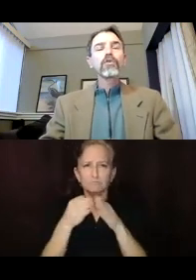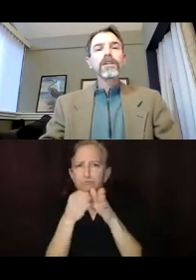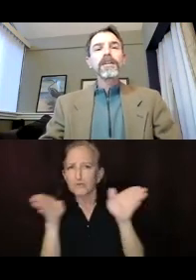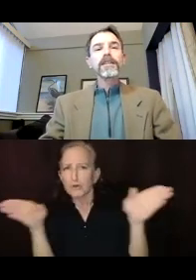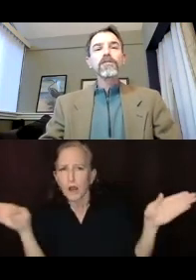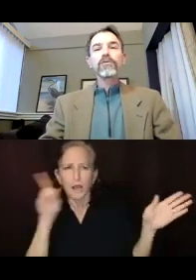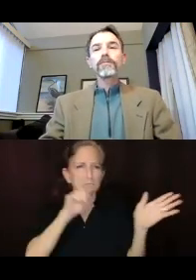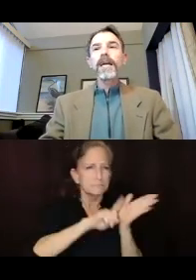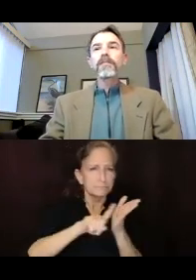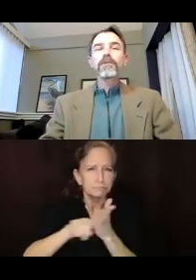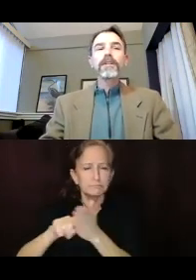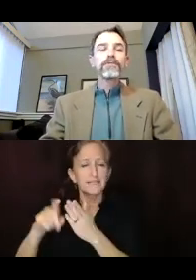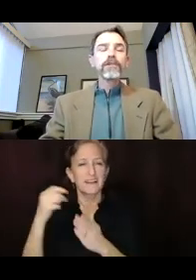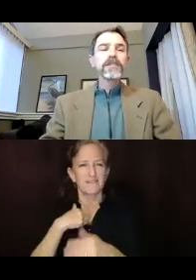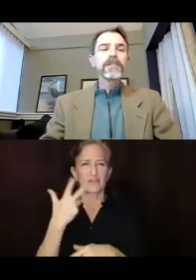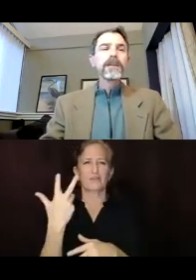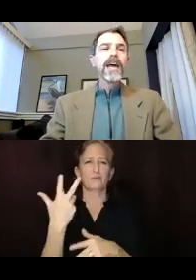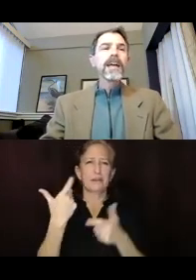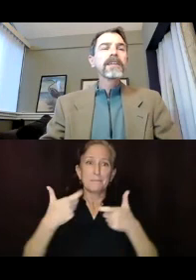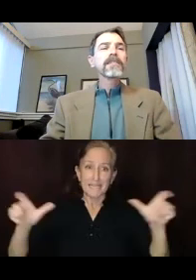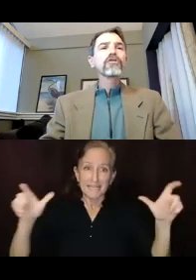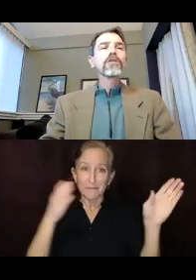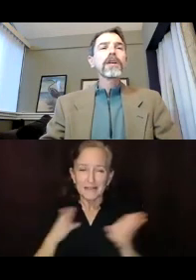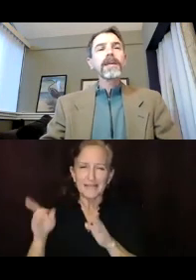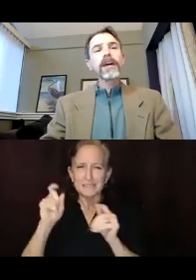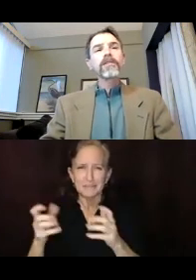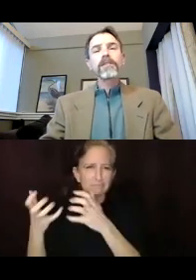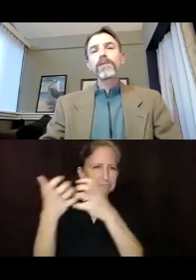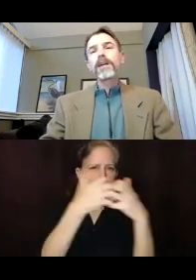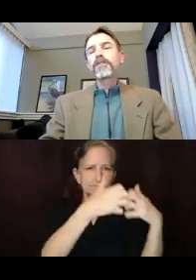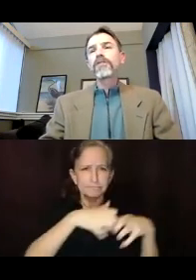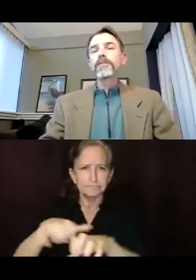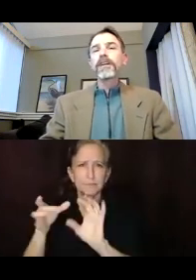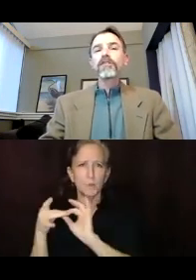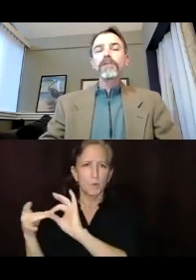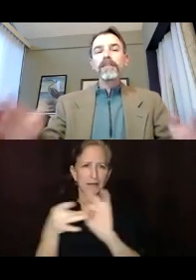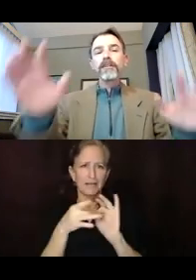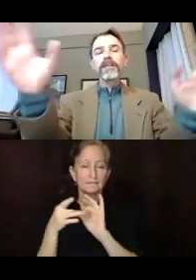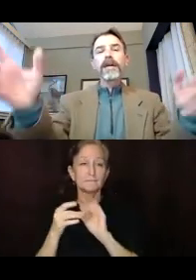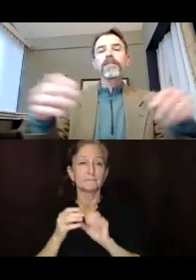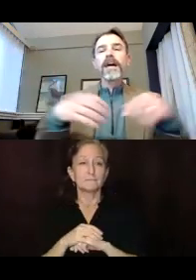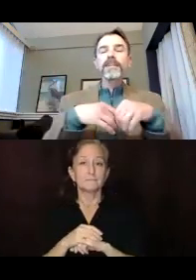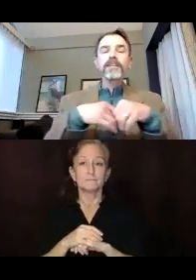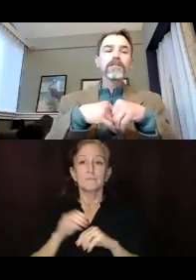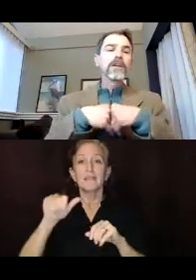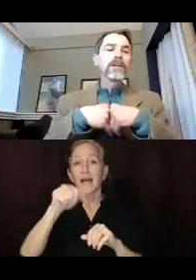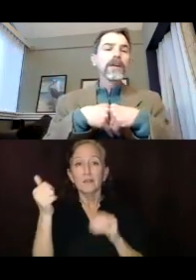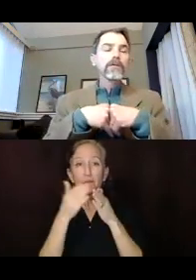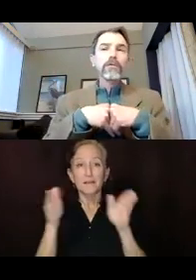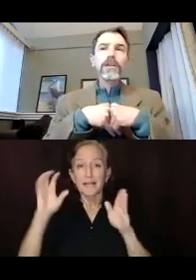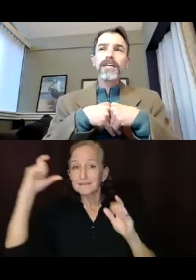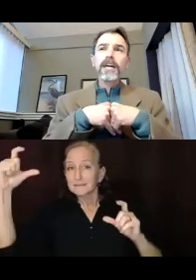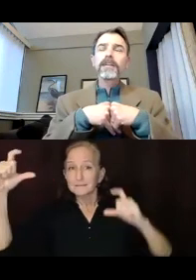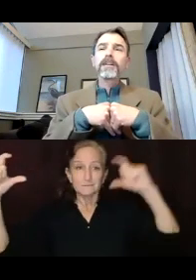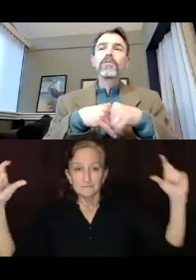able to coordinate these three plans is really important. And then this show, and then I also just want to mention some of the other plans that are on the outside here that